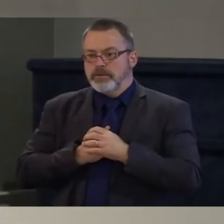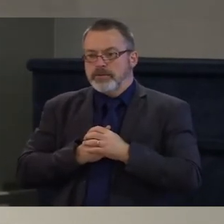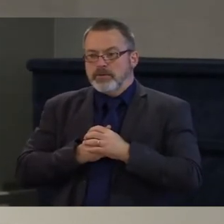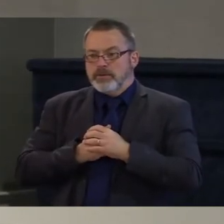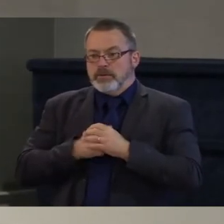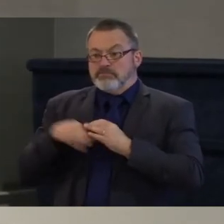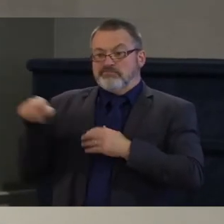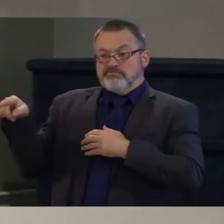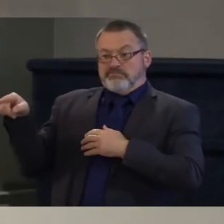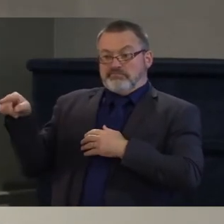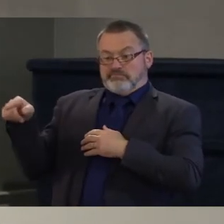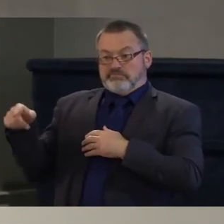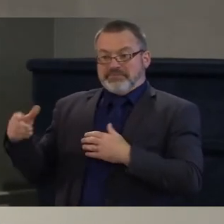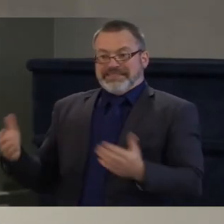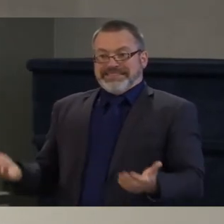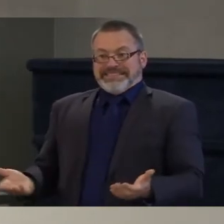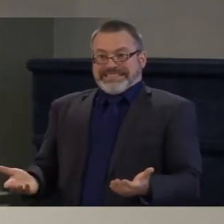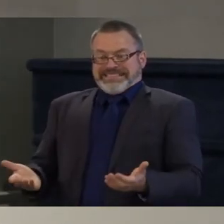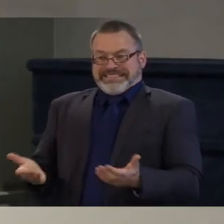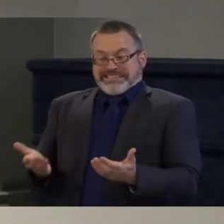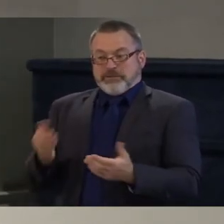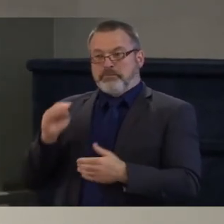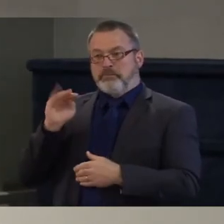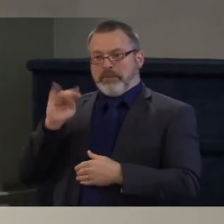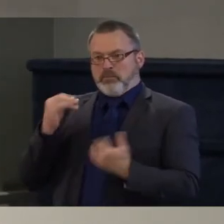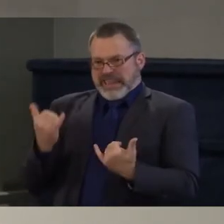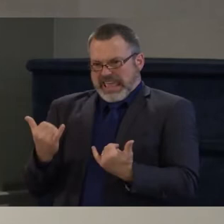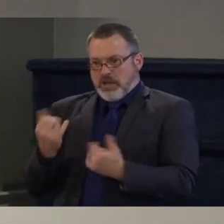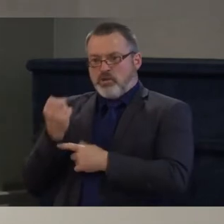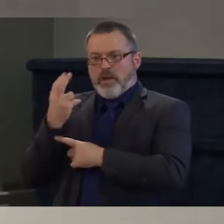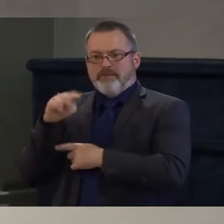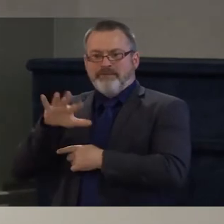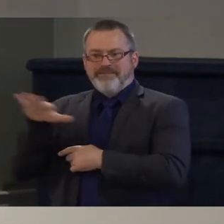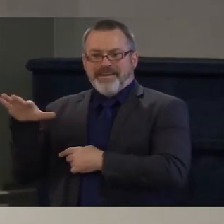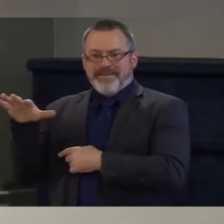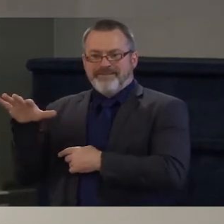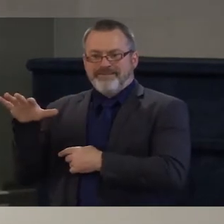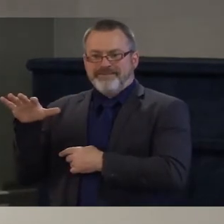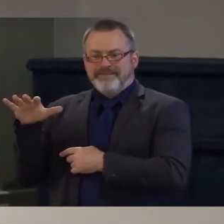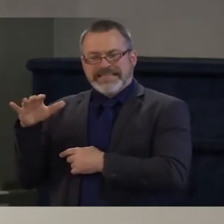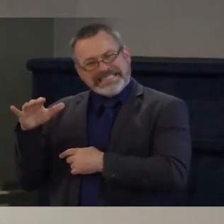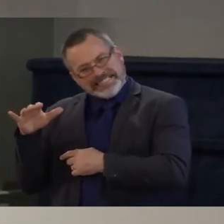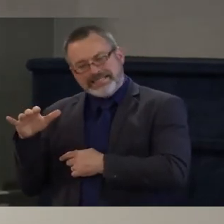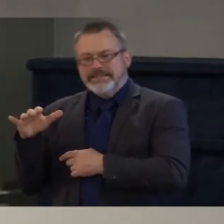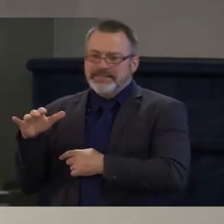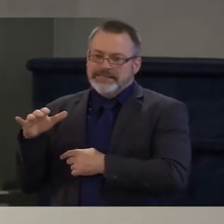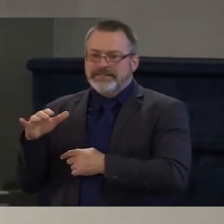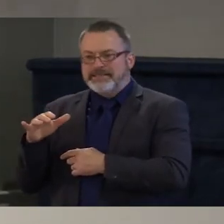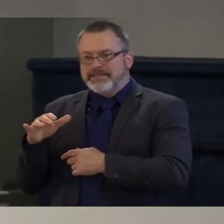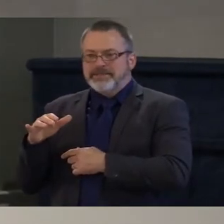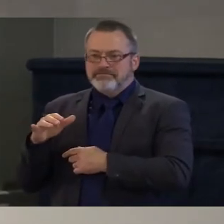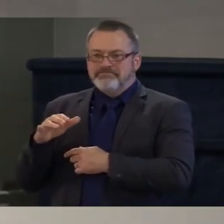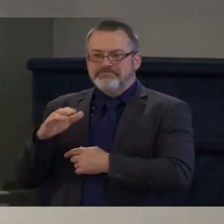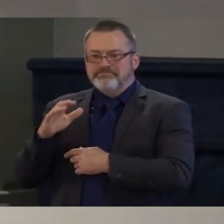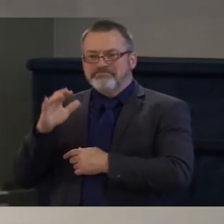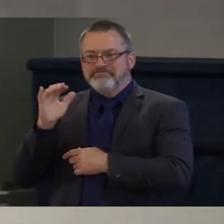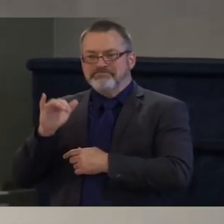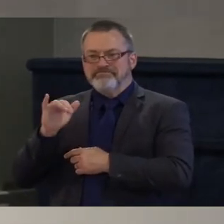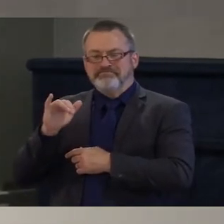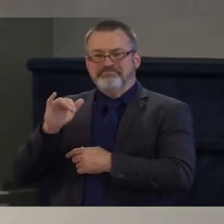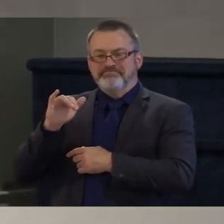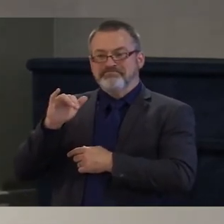Vermont's current minimum wage is for any businesses that's less than 10 employees or $5 million a year of revenue or something like that. Any big business